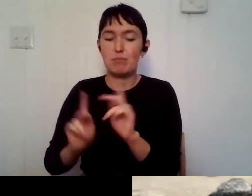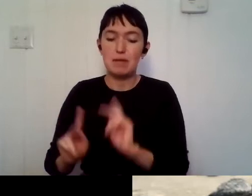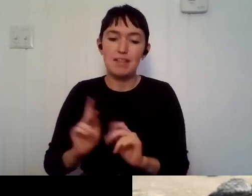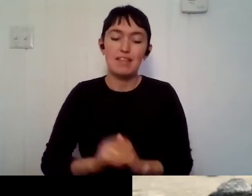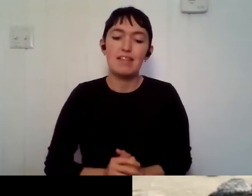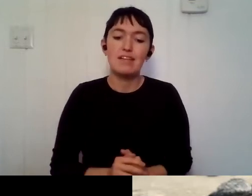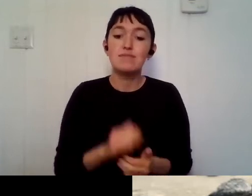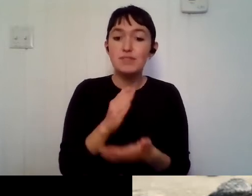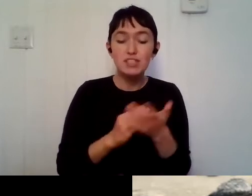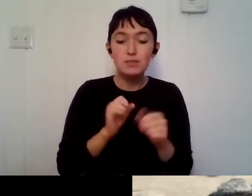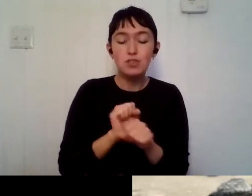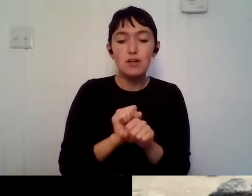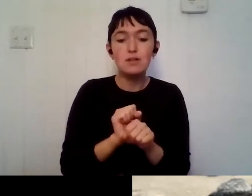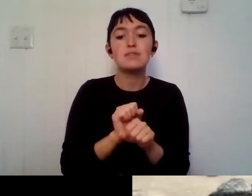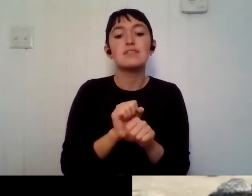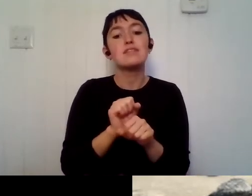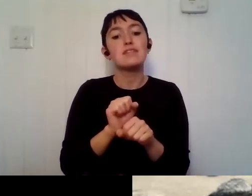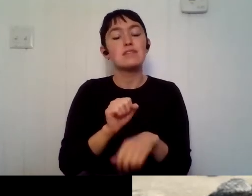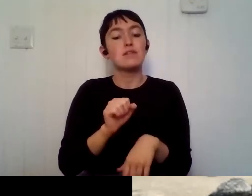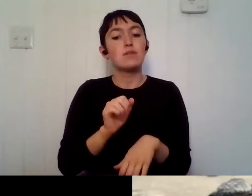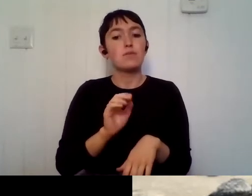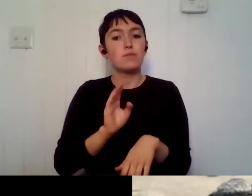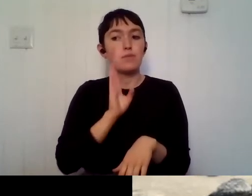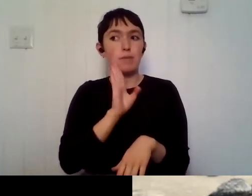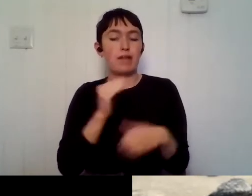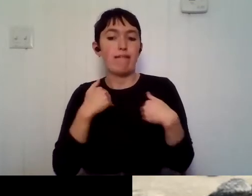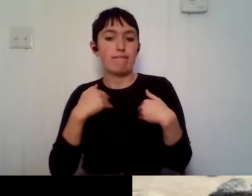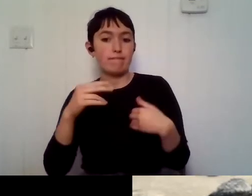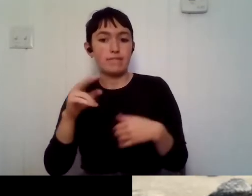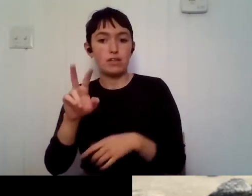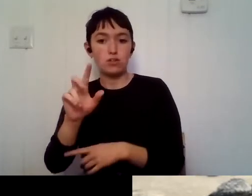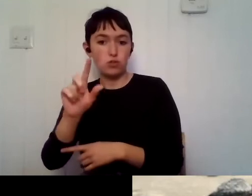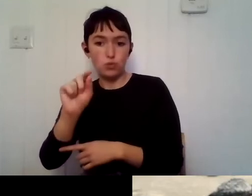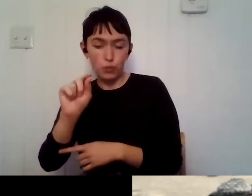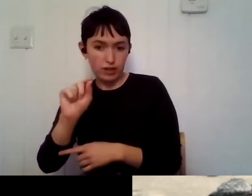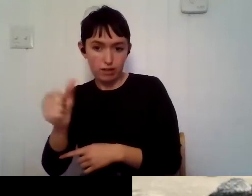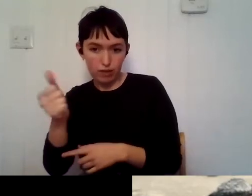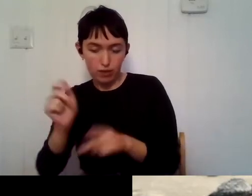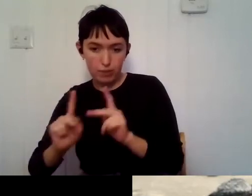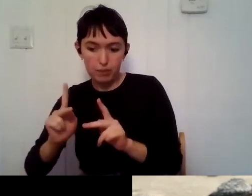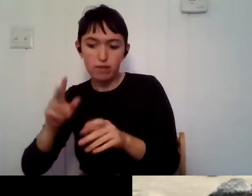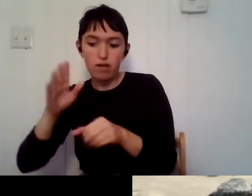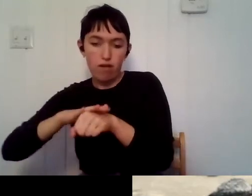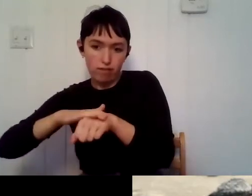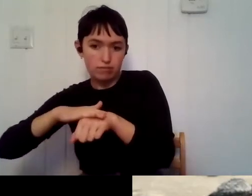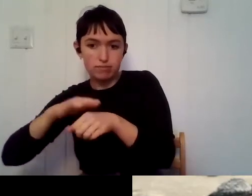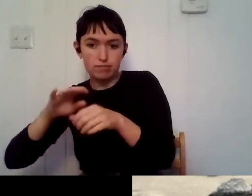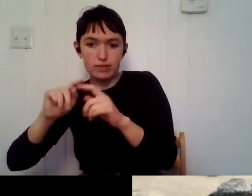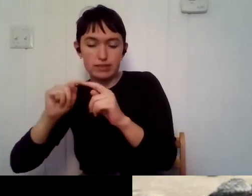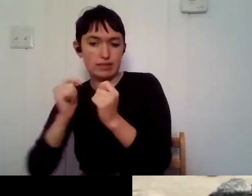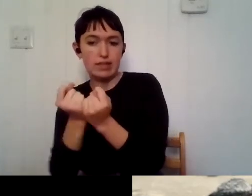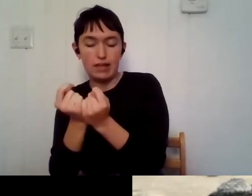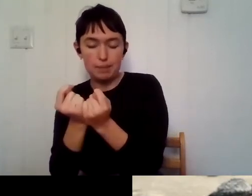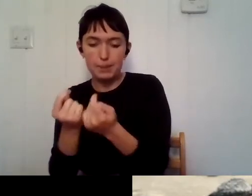work, um, it's 20 other people that are working, um, on the team. So you can meet people from all over and other